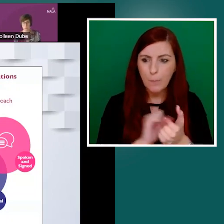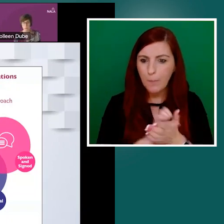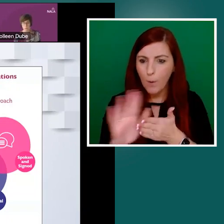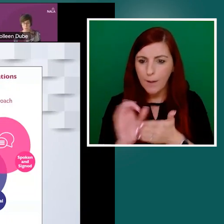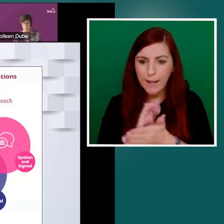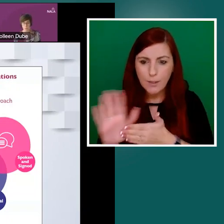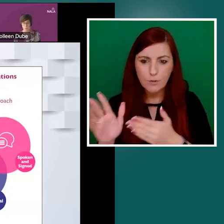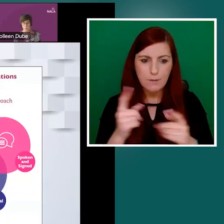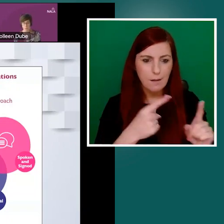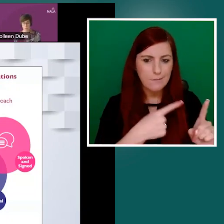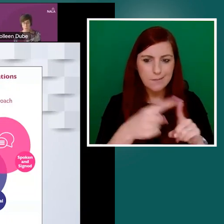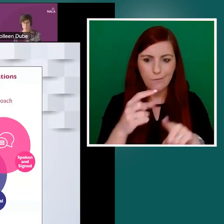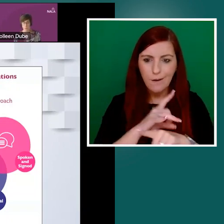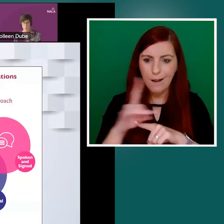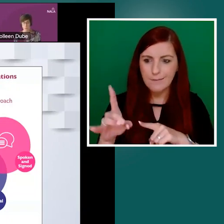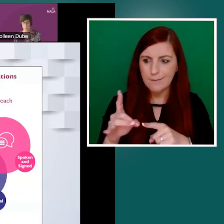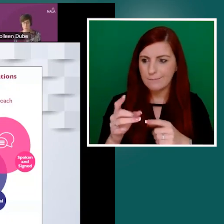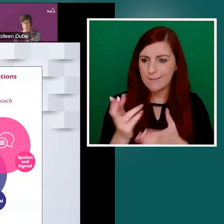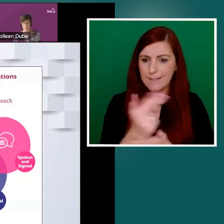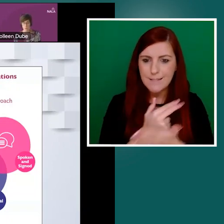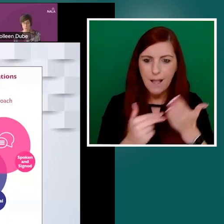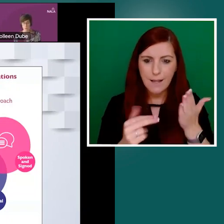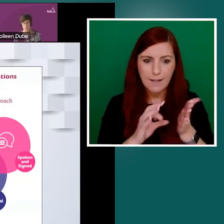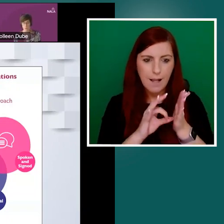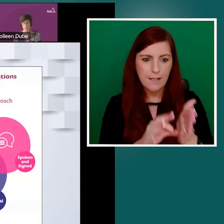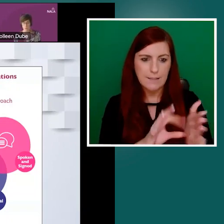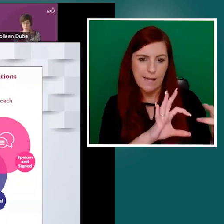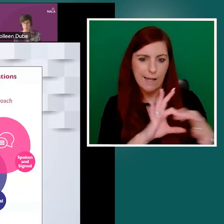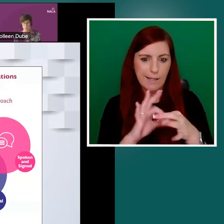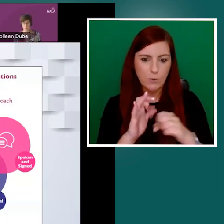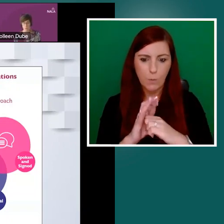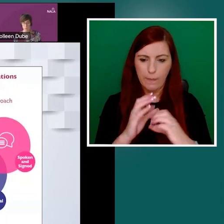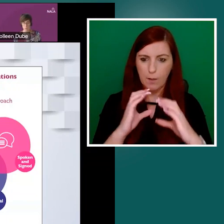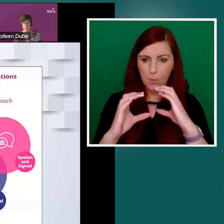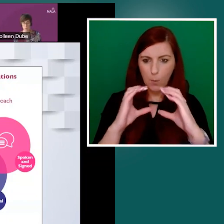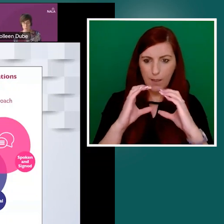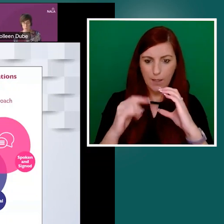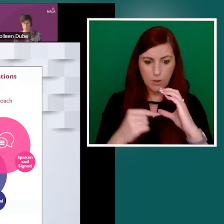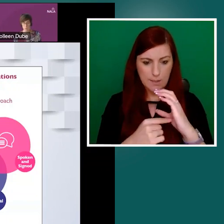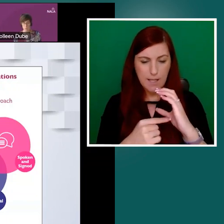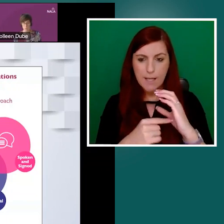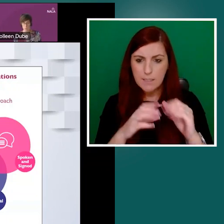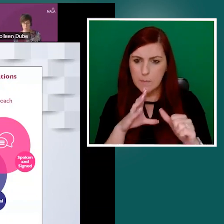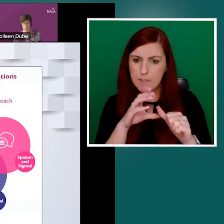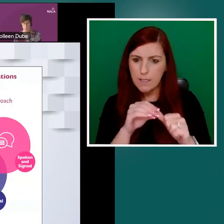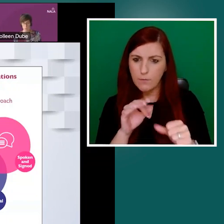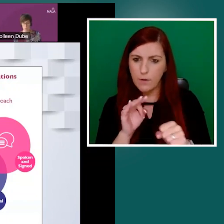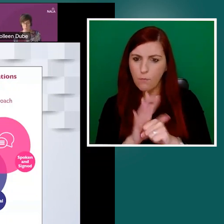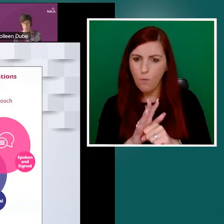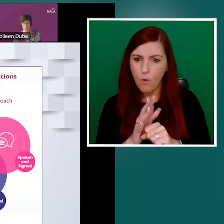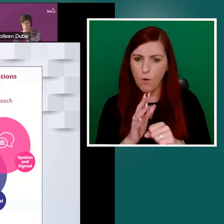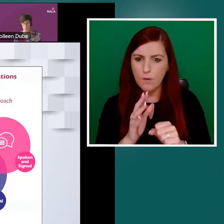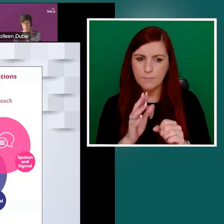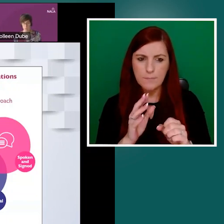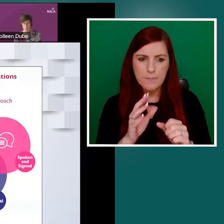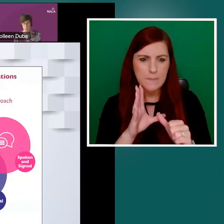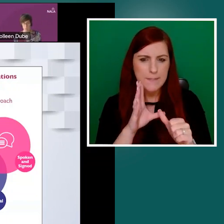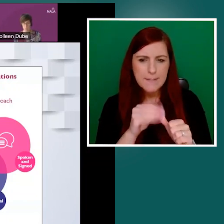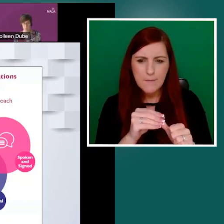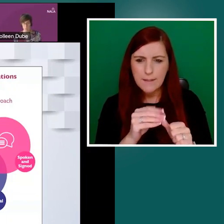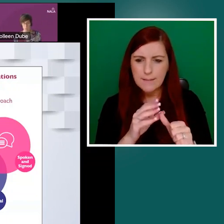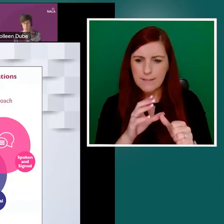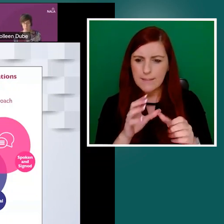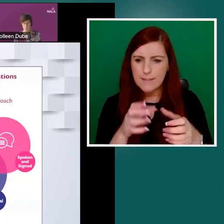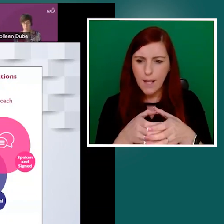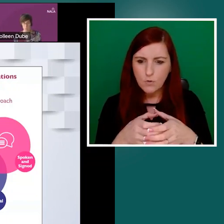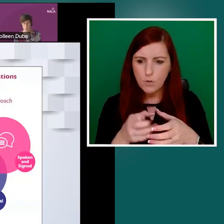and particularly for specific sectors, for specific populations. So at this point in